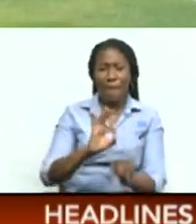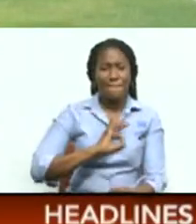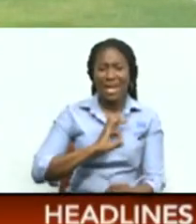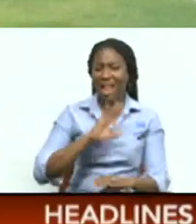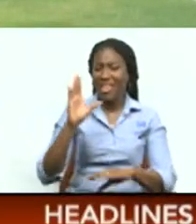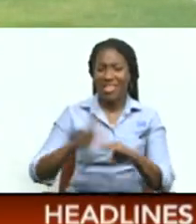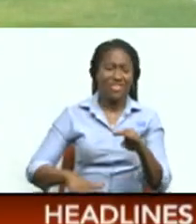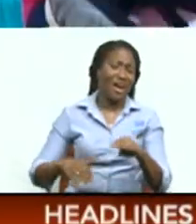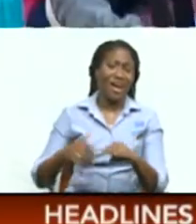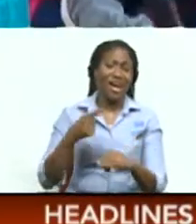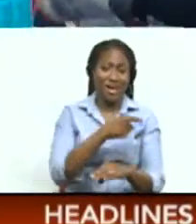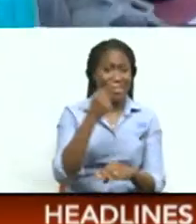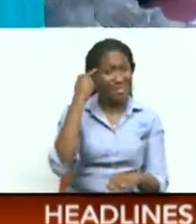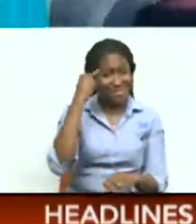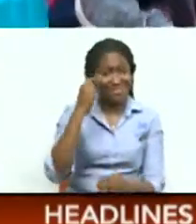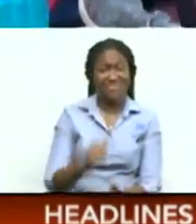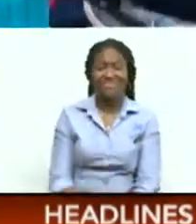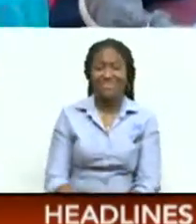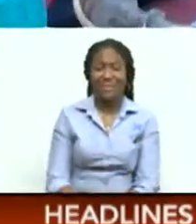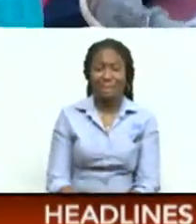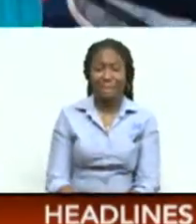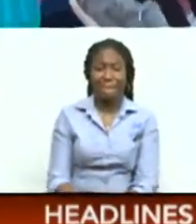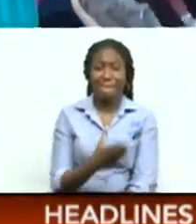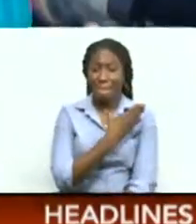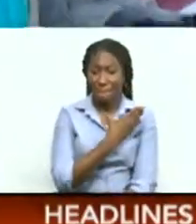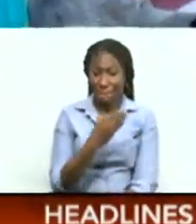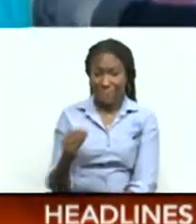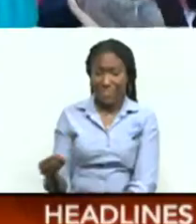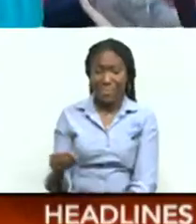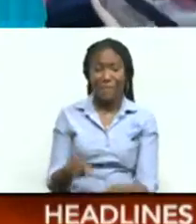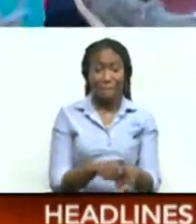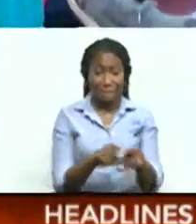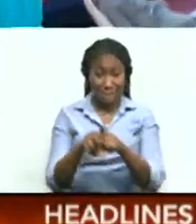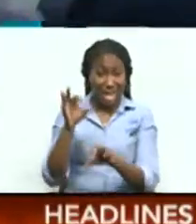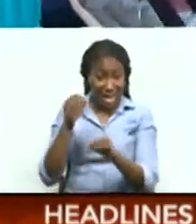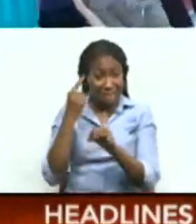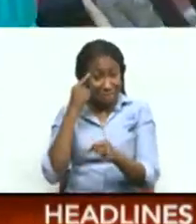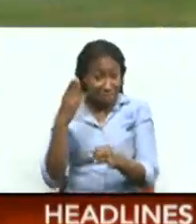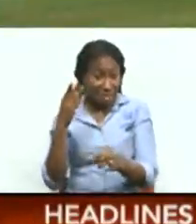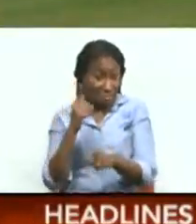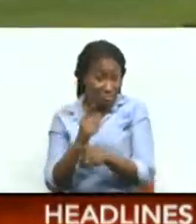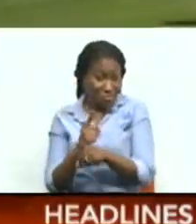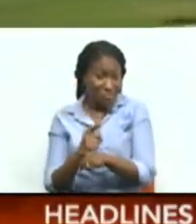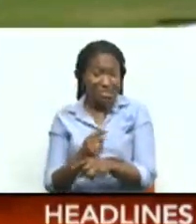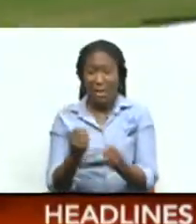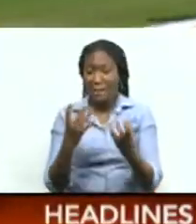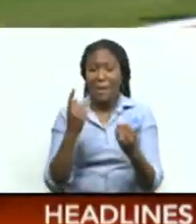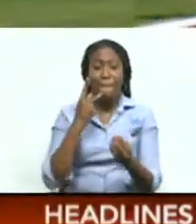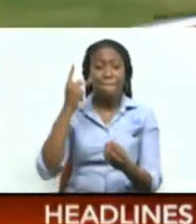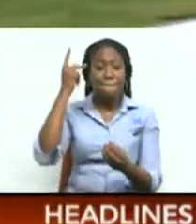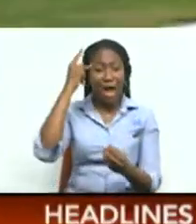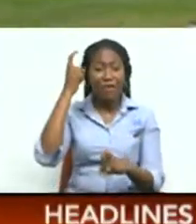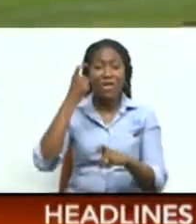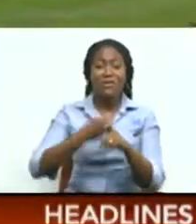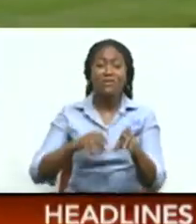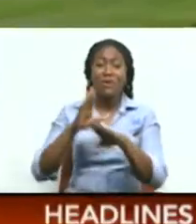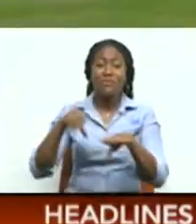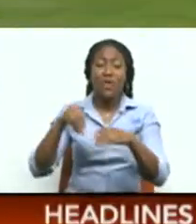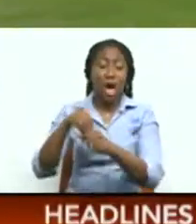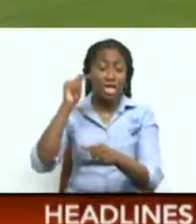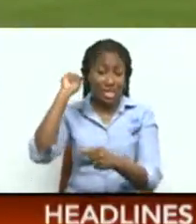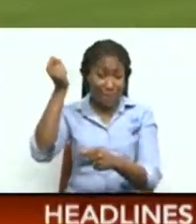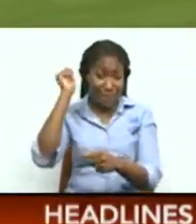people anticipate Meanwhile, if Nanku's forecast is to be believed Several parents of Tobago's Carifta team members